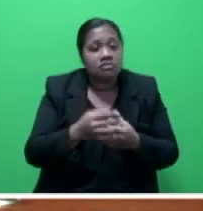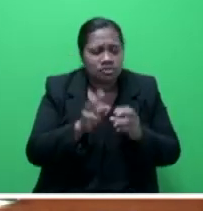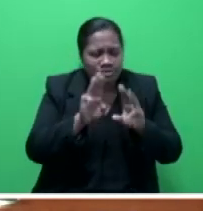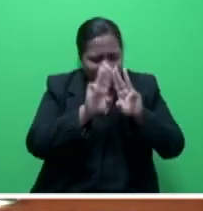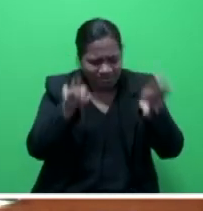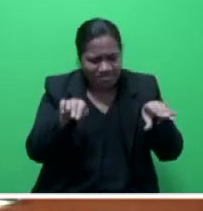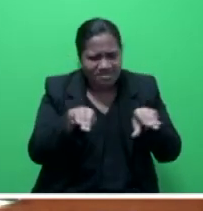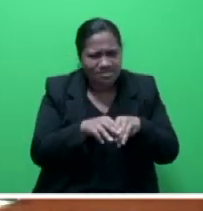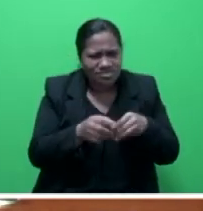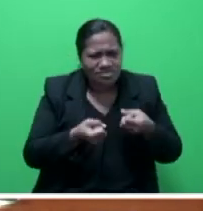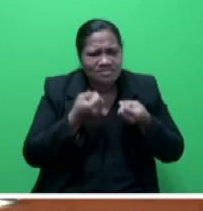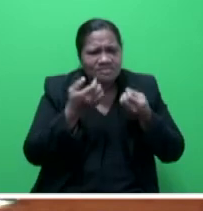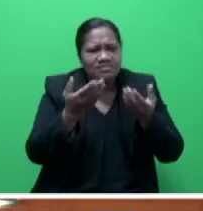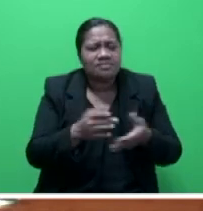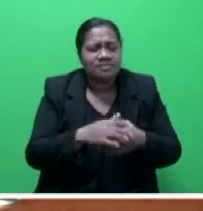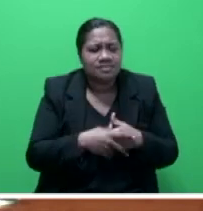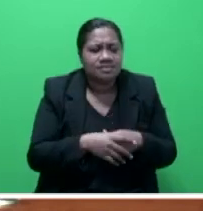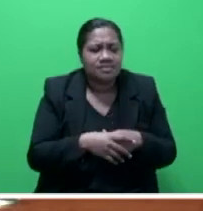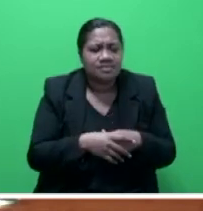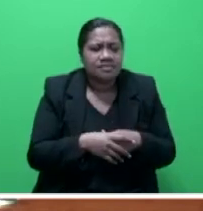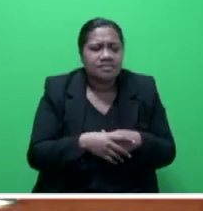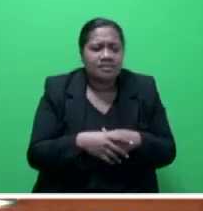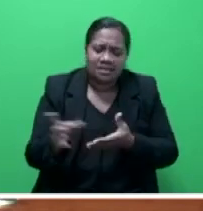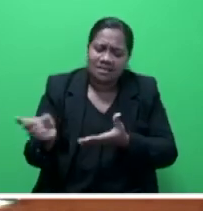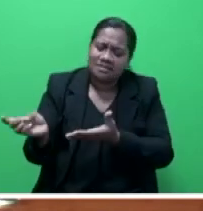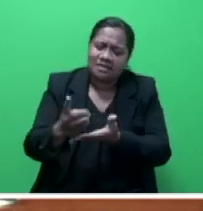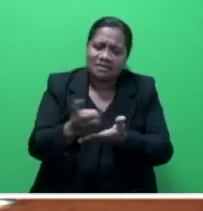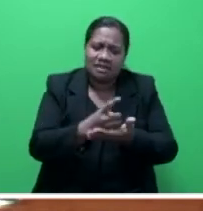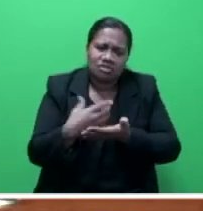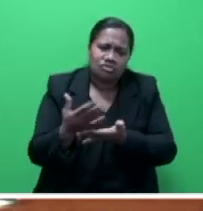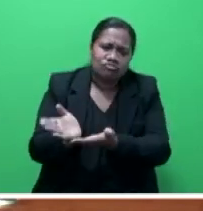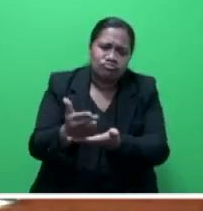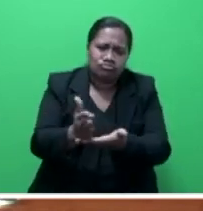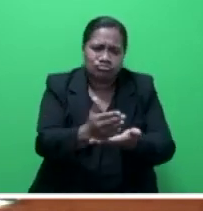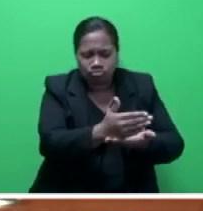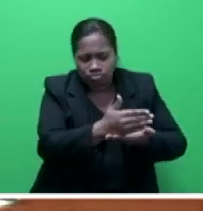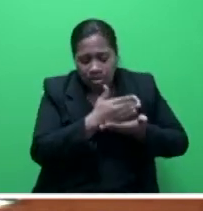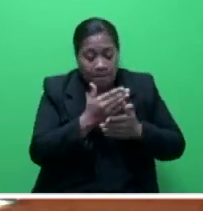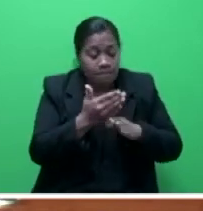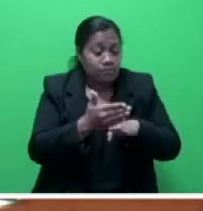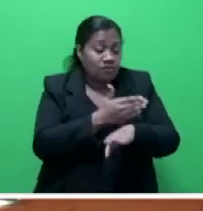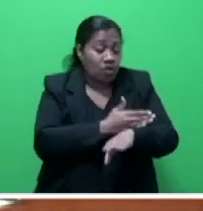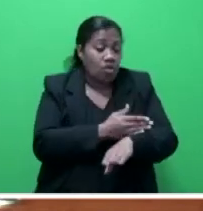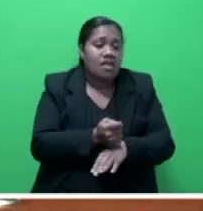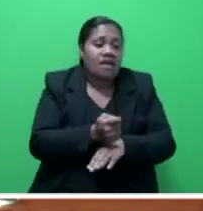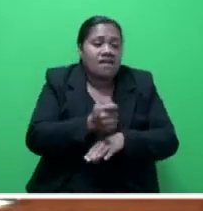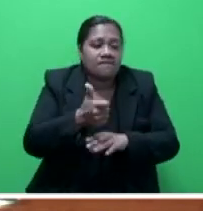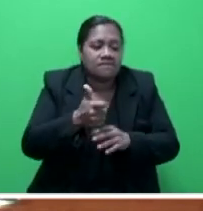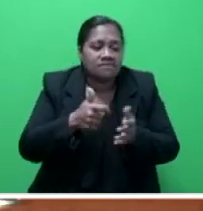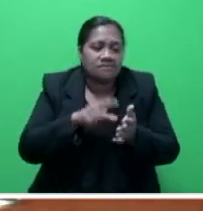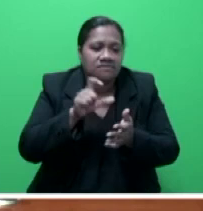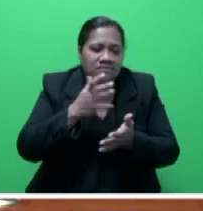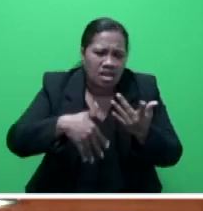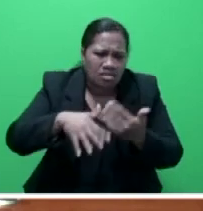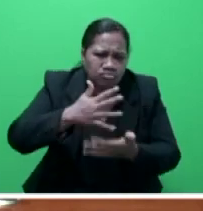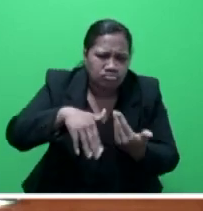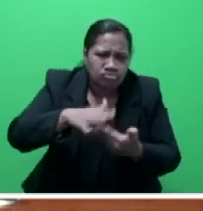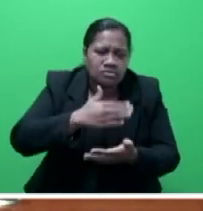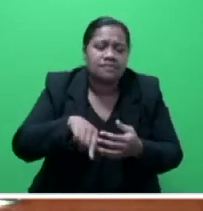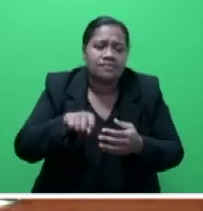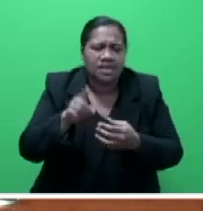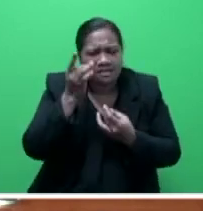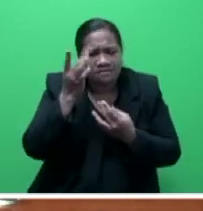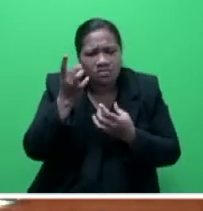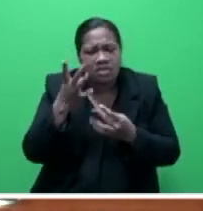provided and the field data collected and mapped before and after TC Herald. This geospatial information allowed for